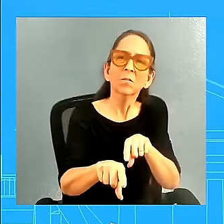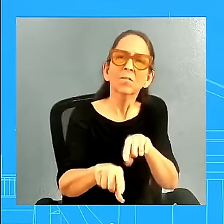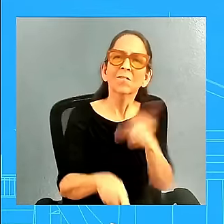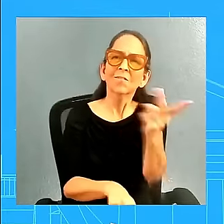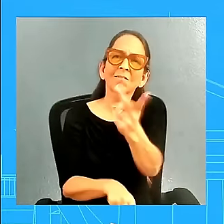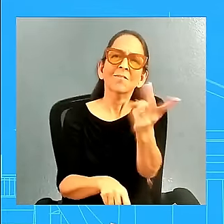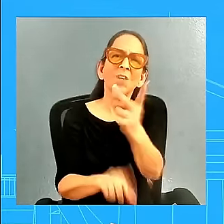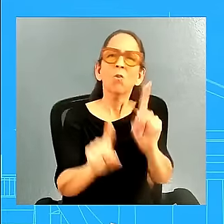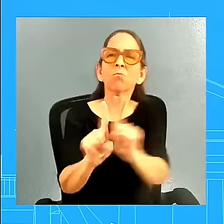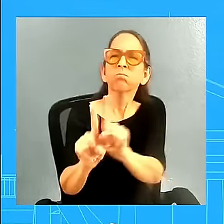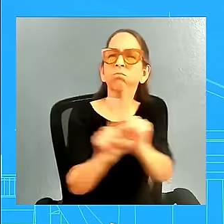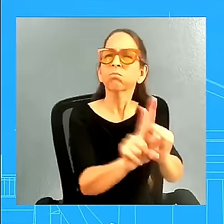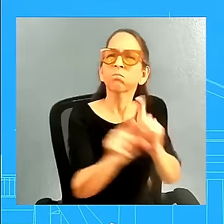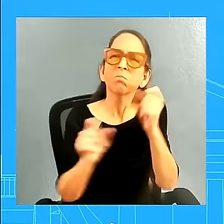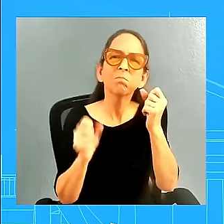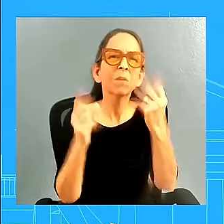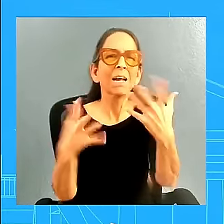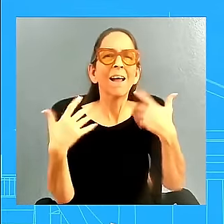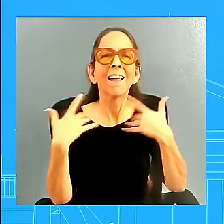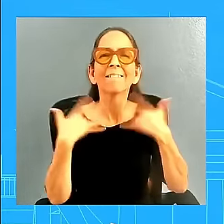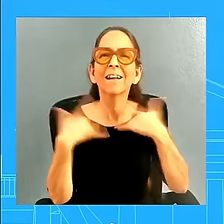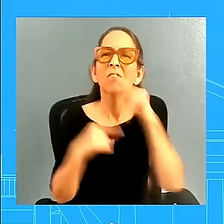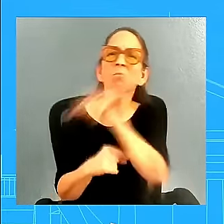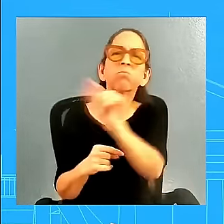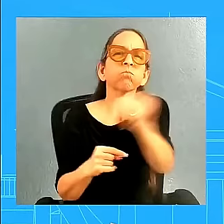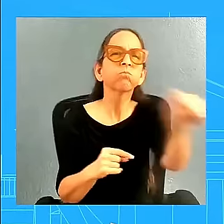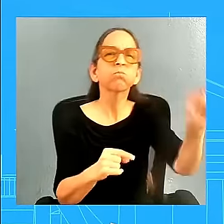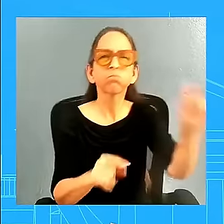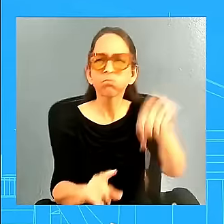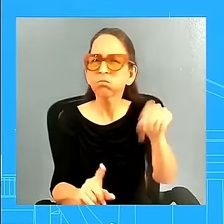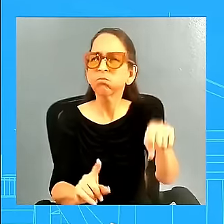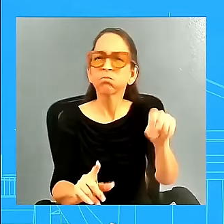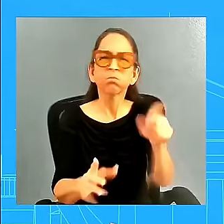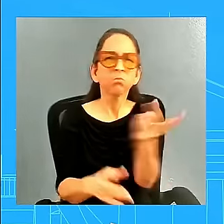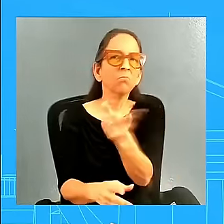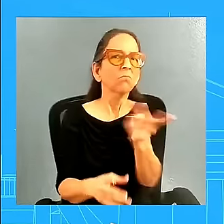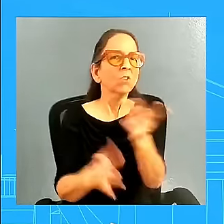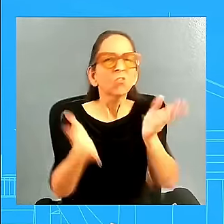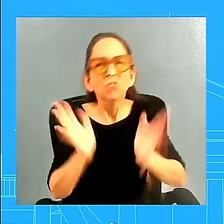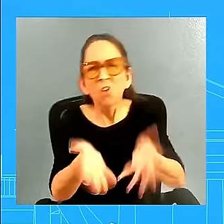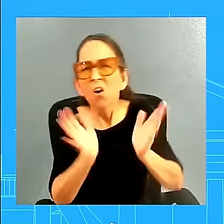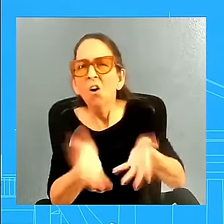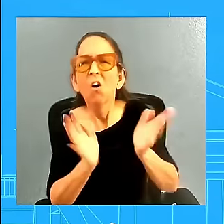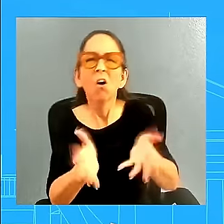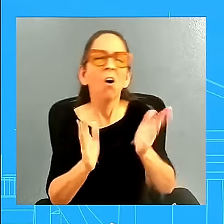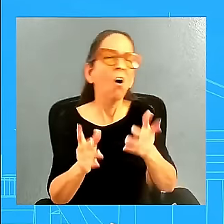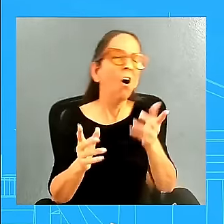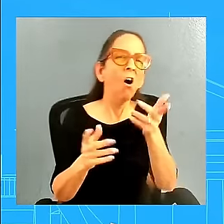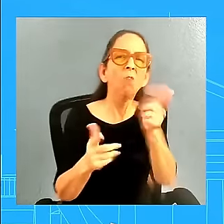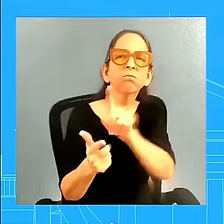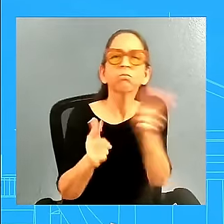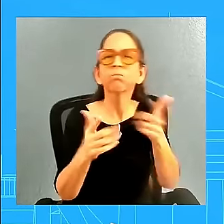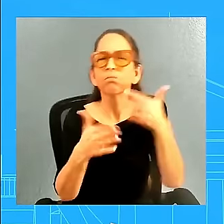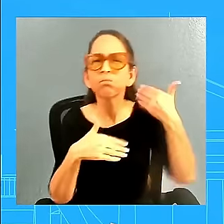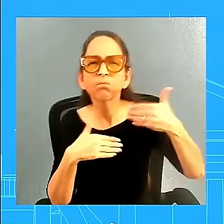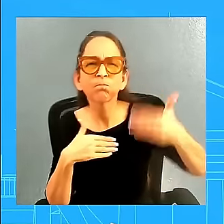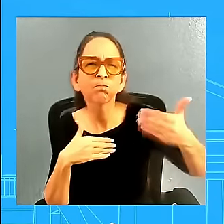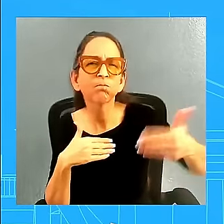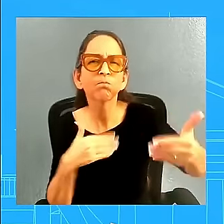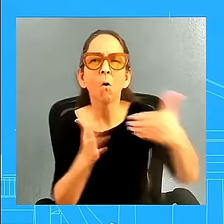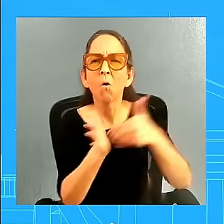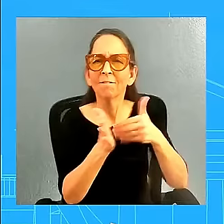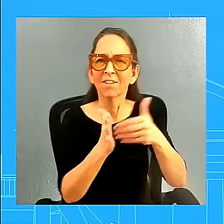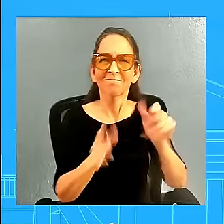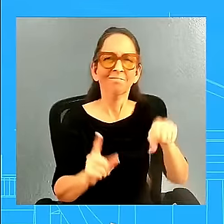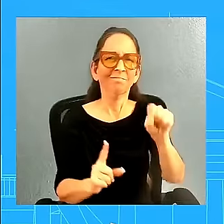They speak regularly. And I would say the president, you've heard the president just, you know, tout how proud and